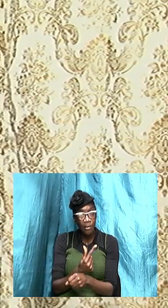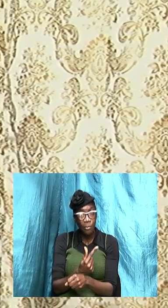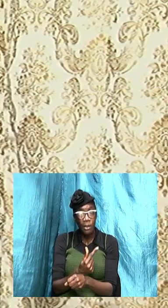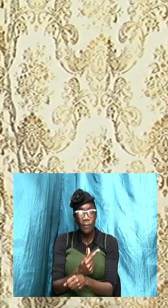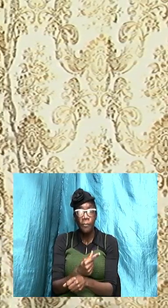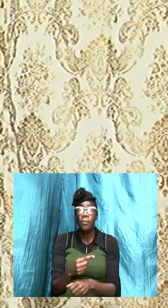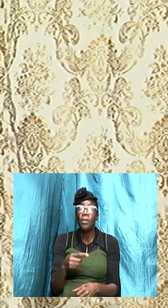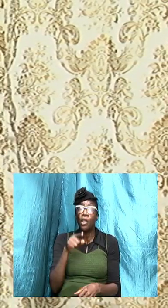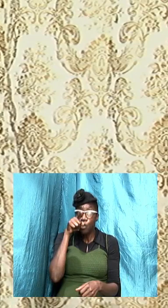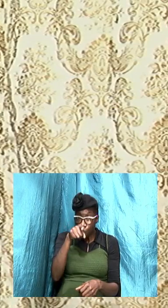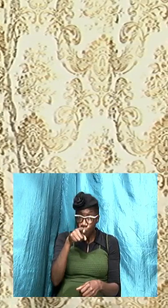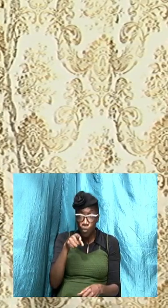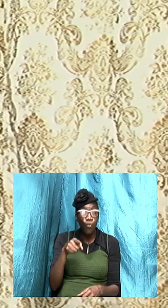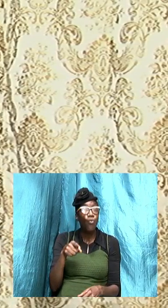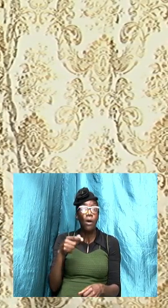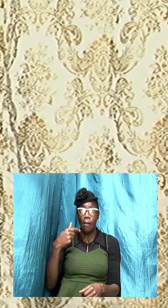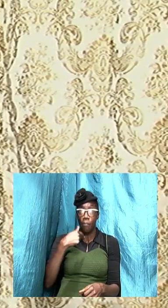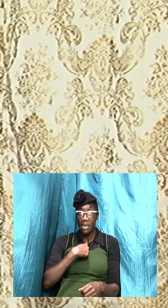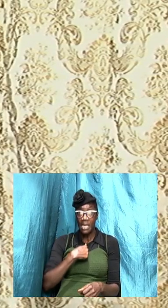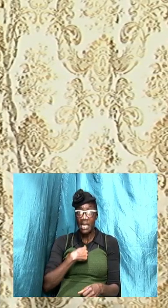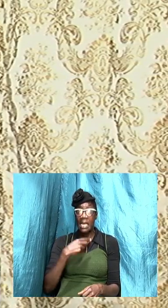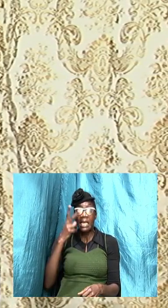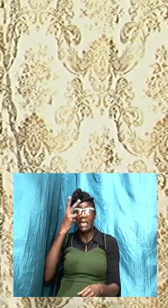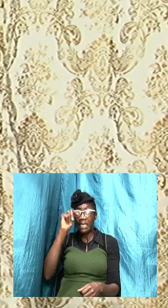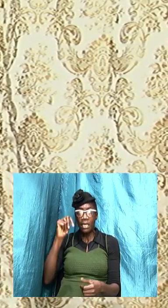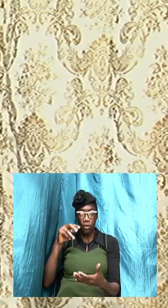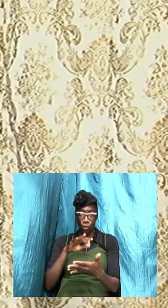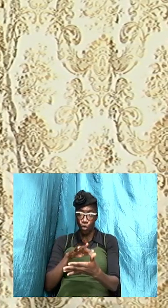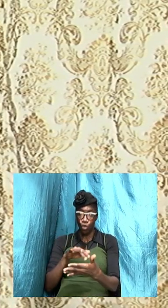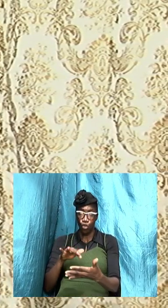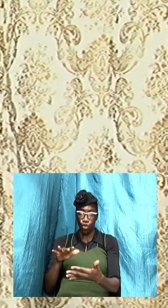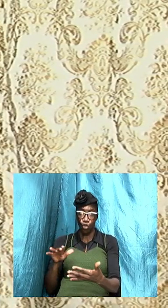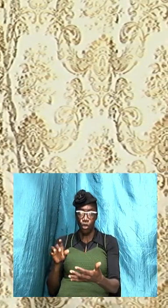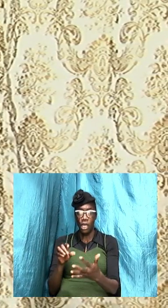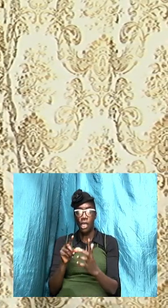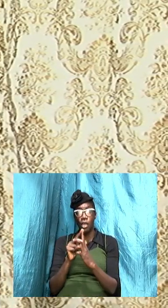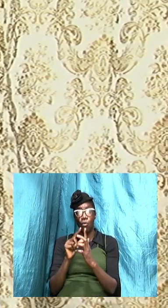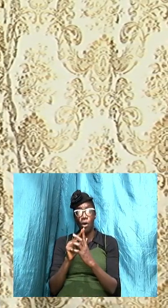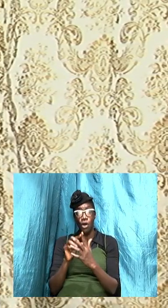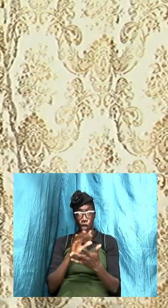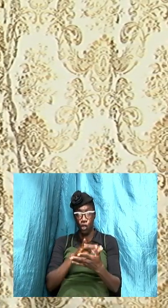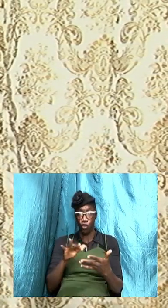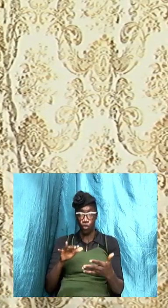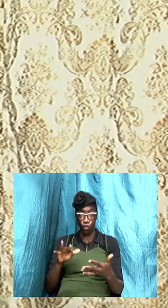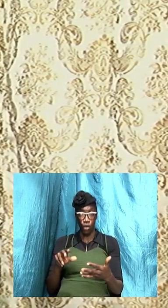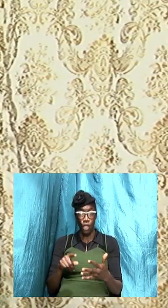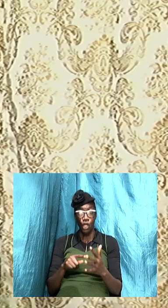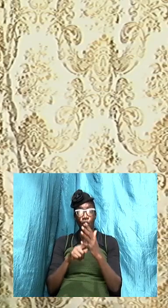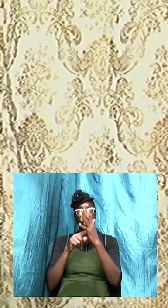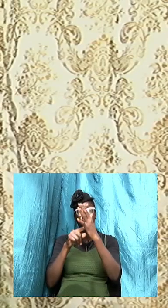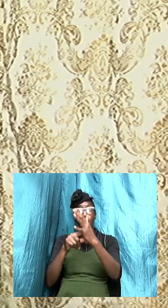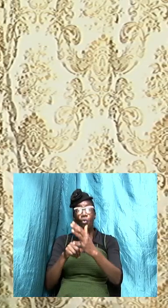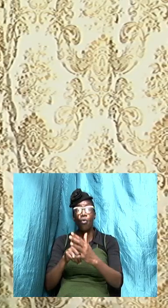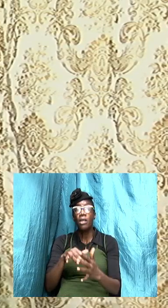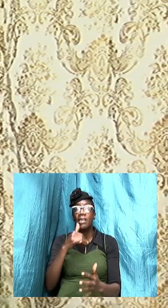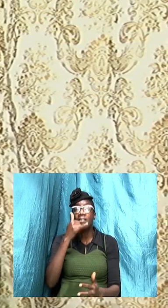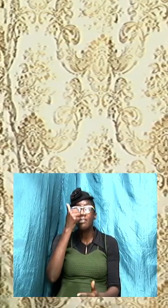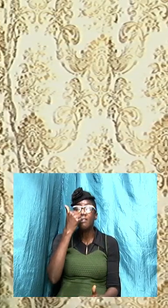last week that we need to study the word the bible says that we should study to show ourselves approved unto God